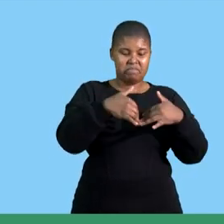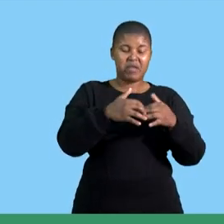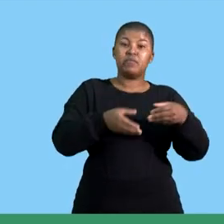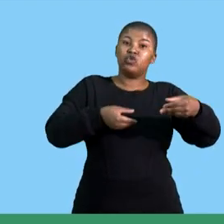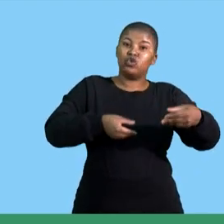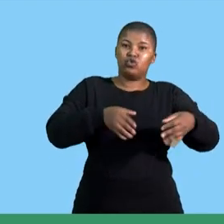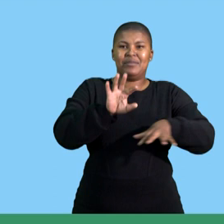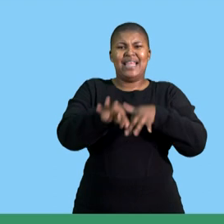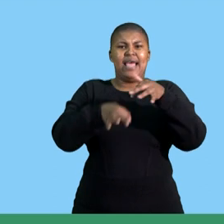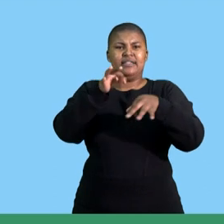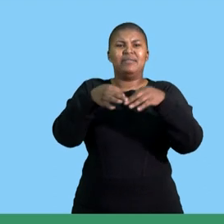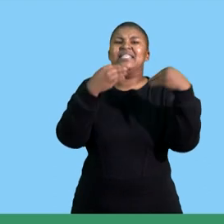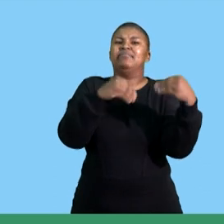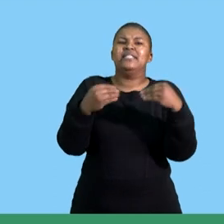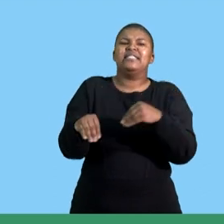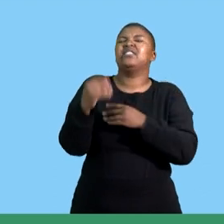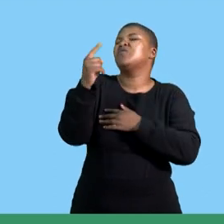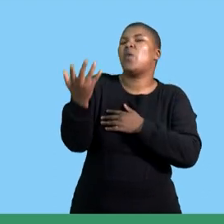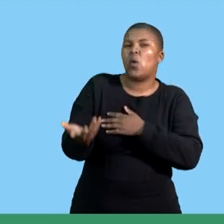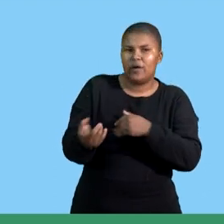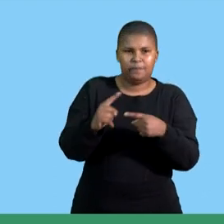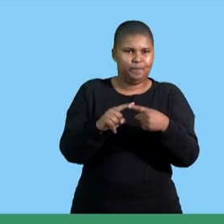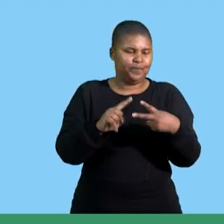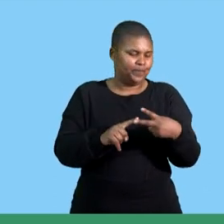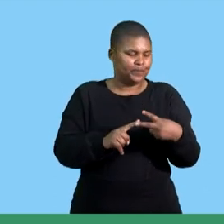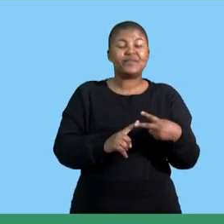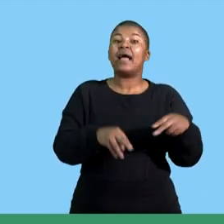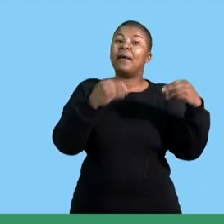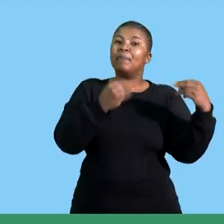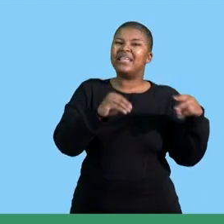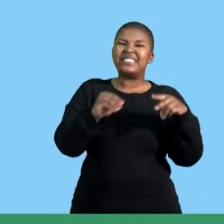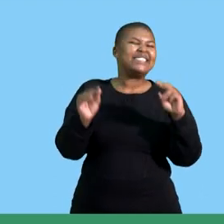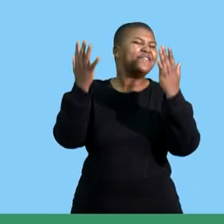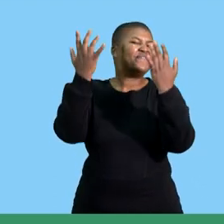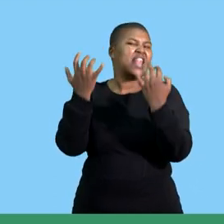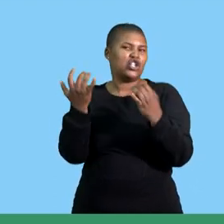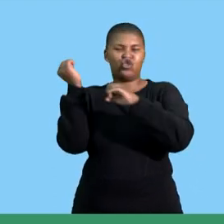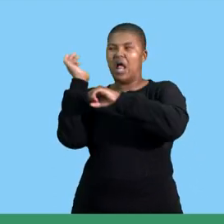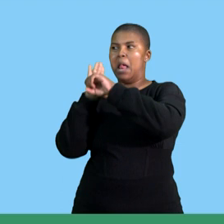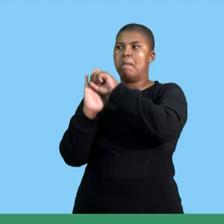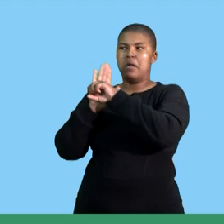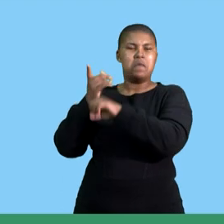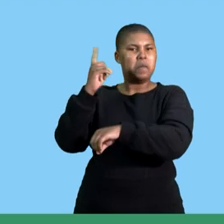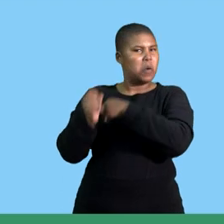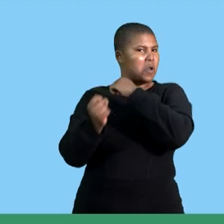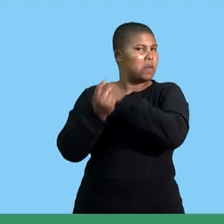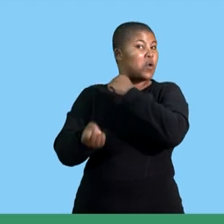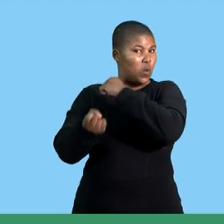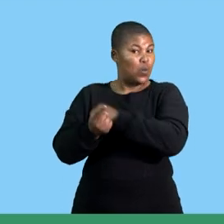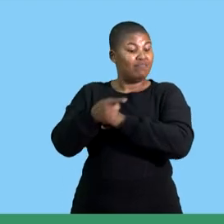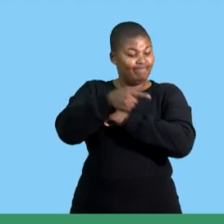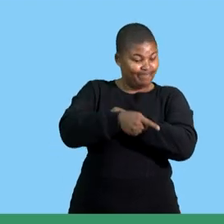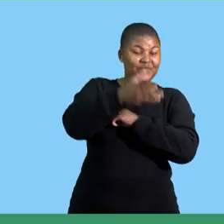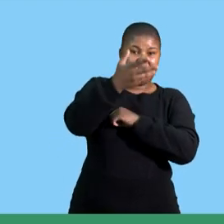background so here's a document that describes the nature of the business and the business financial